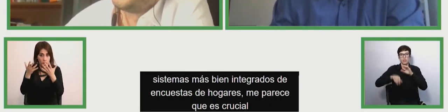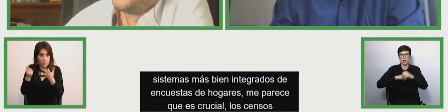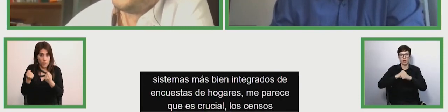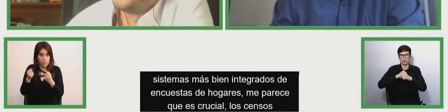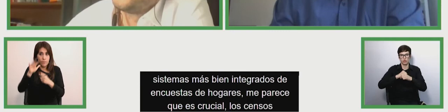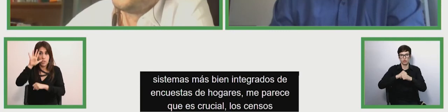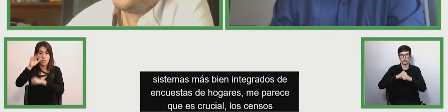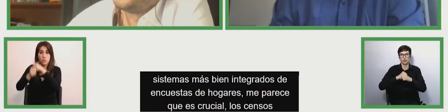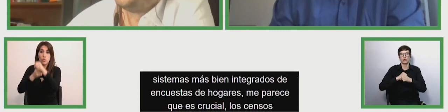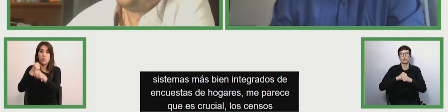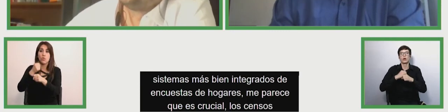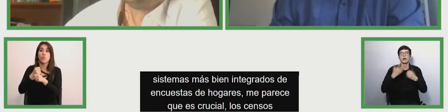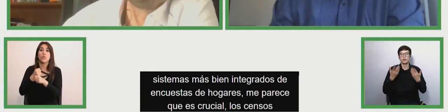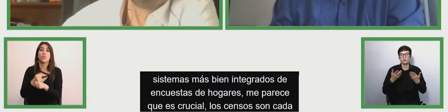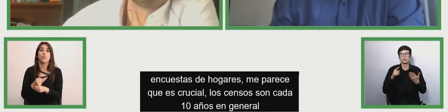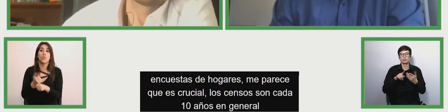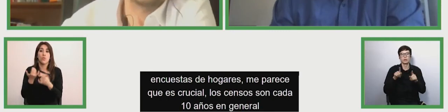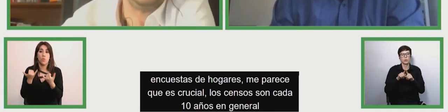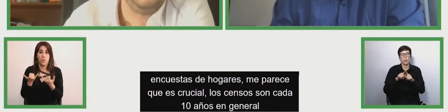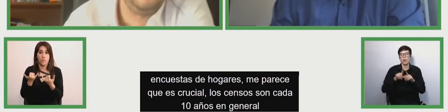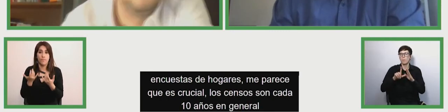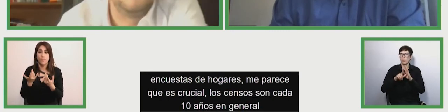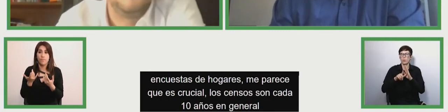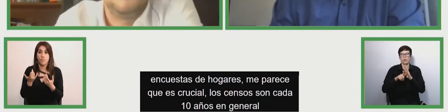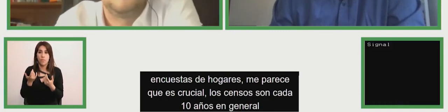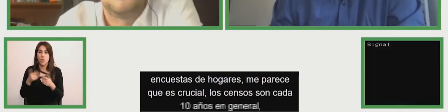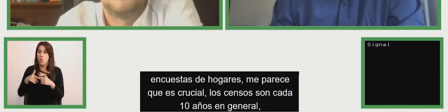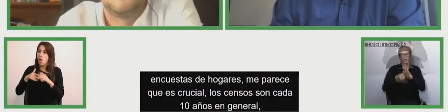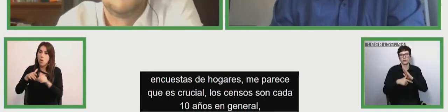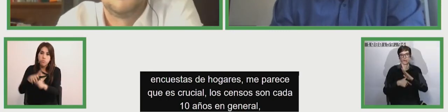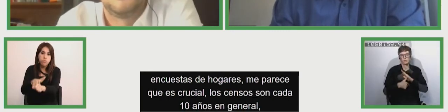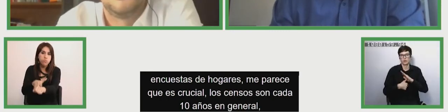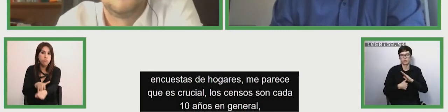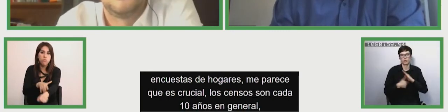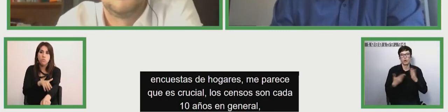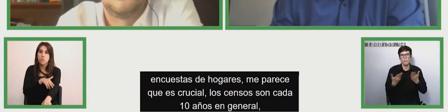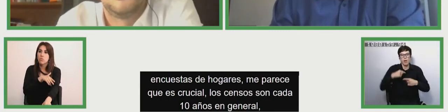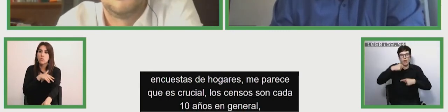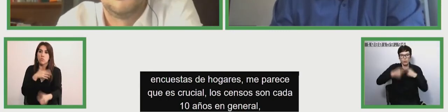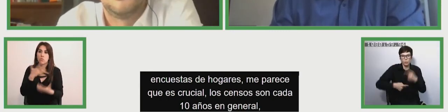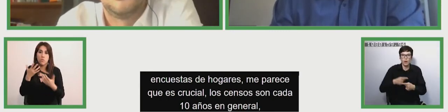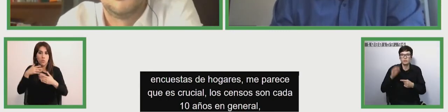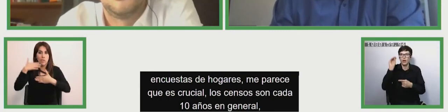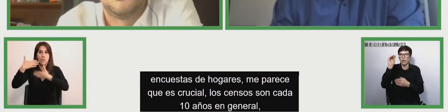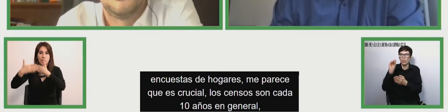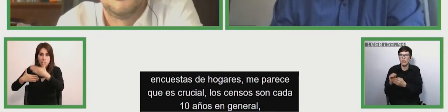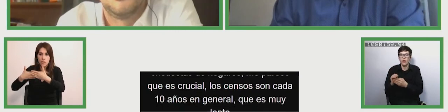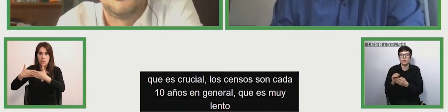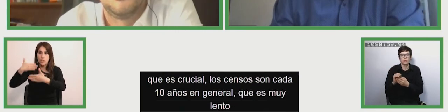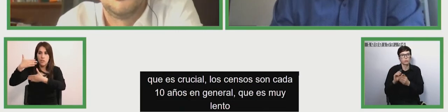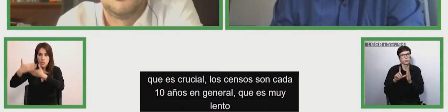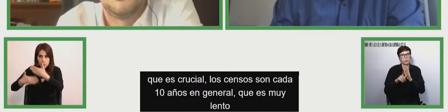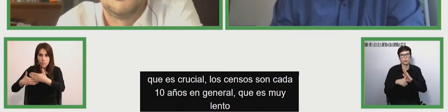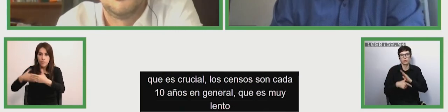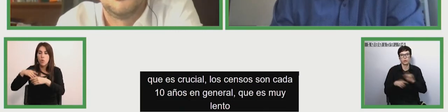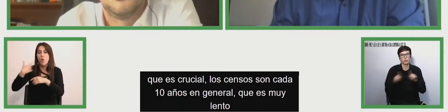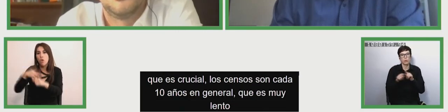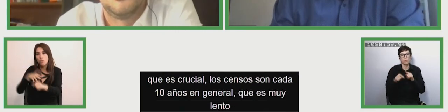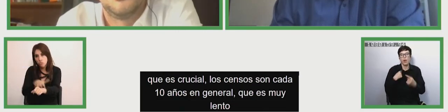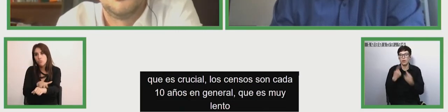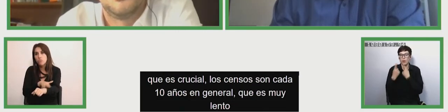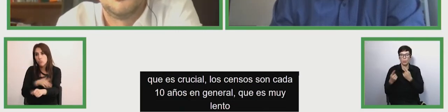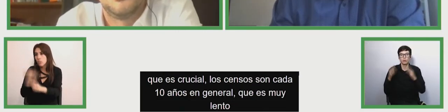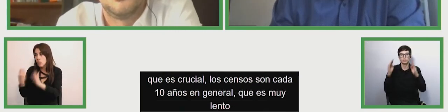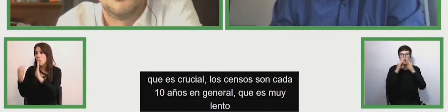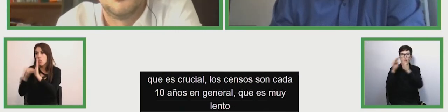so this is very slow and in in the update from one to the other and the survey of